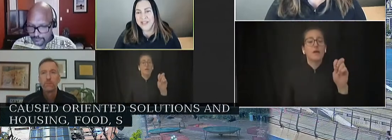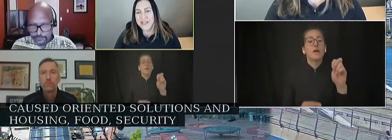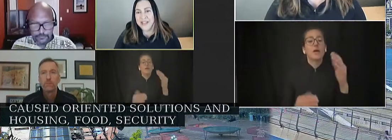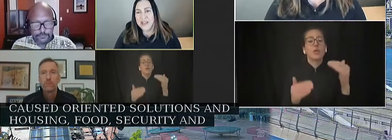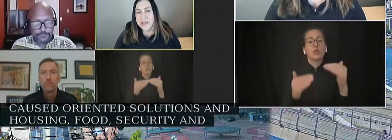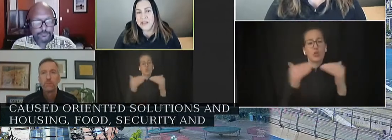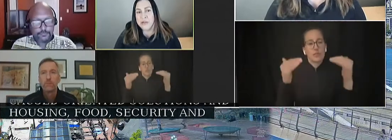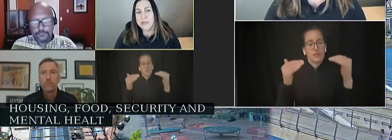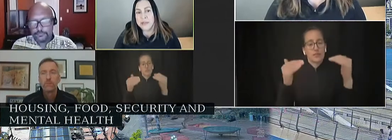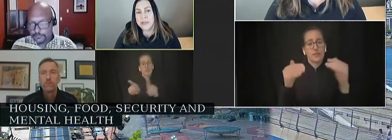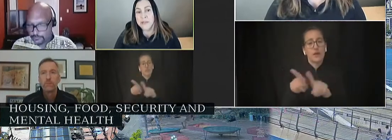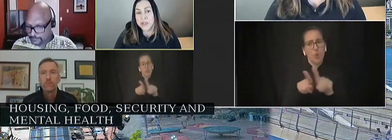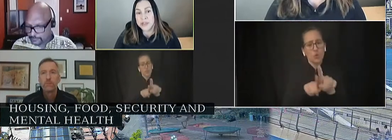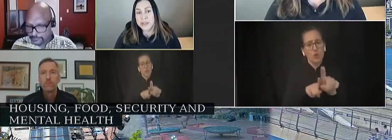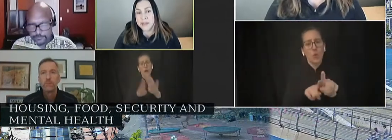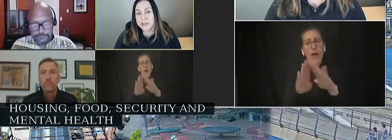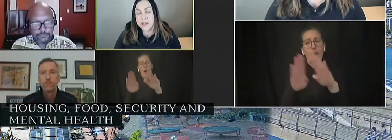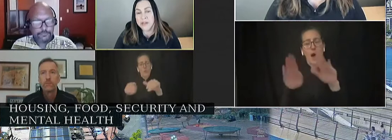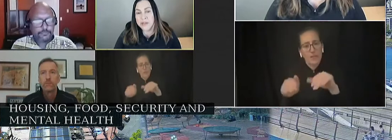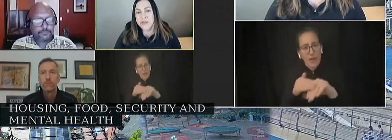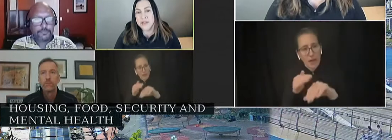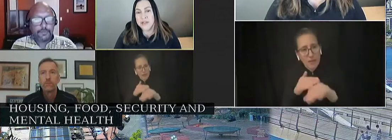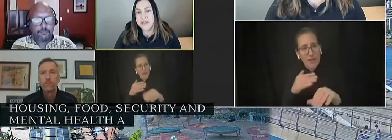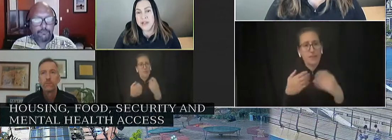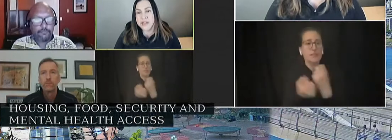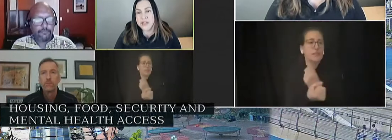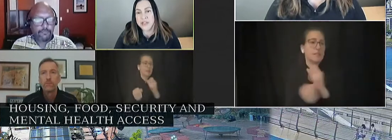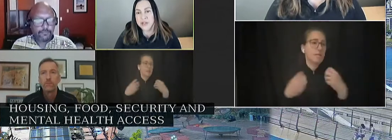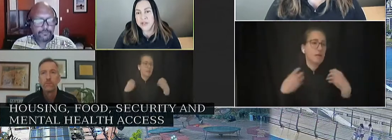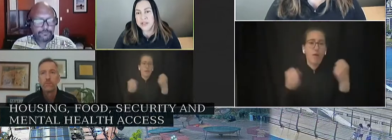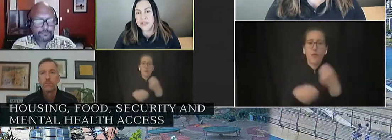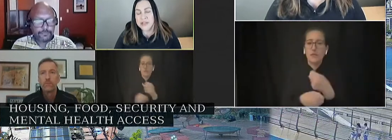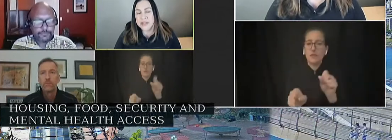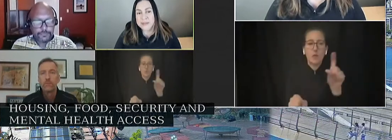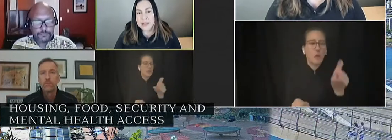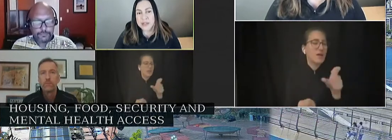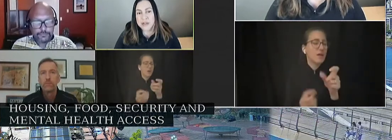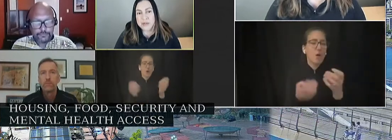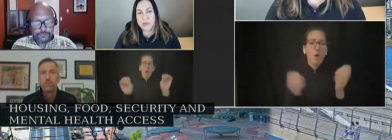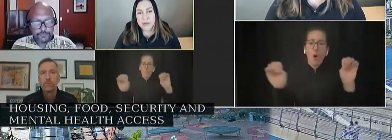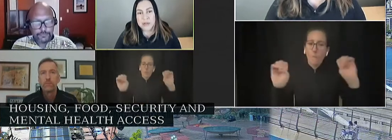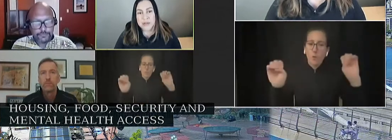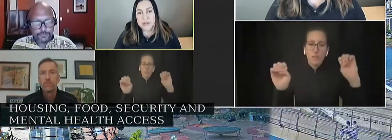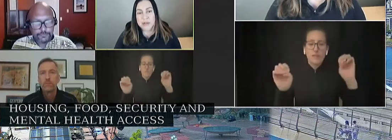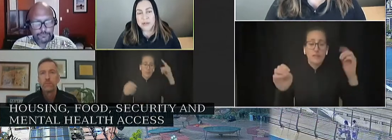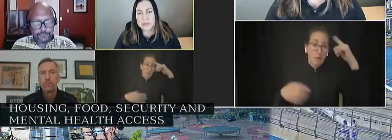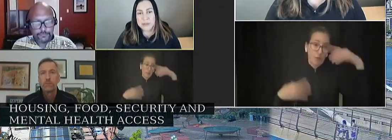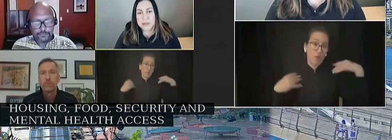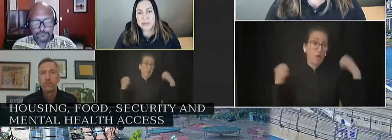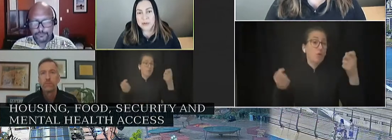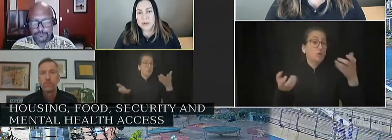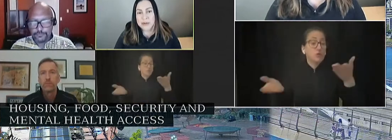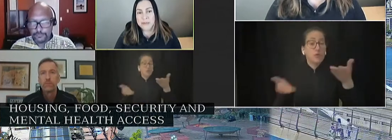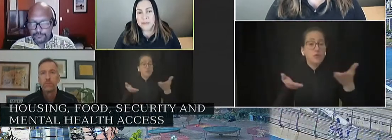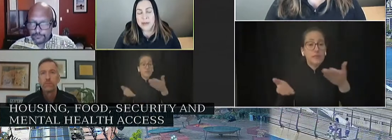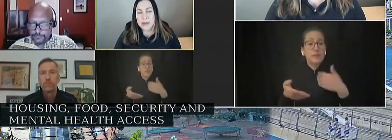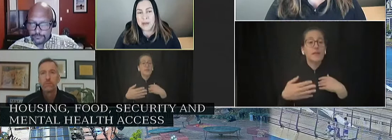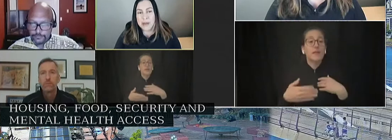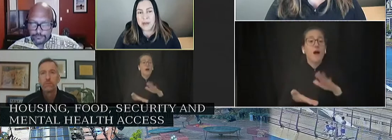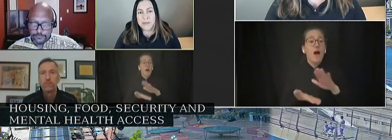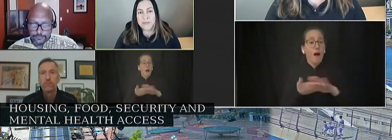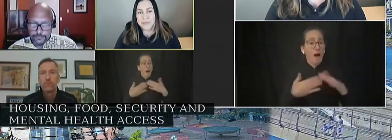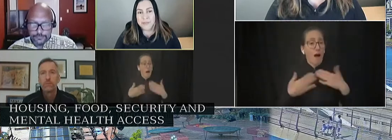all safety and that we need emergency mental health services, hygiene services, and expansion of the Portland Street Response Program.